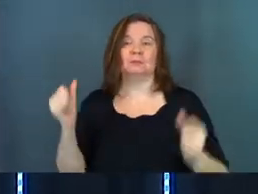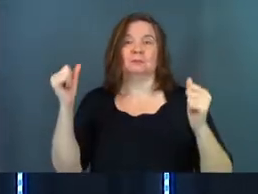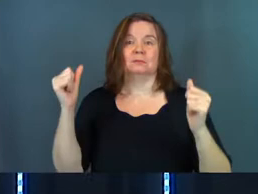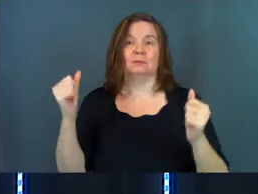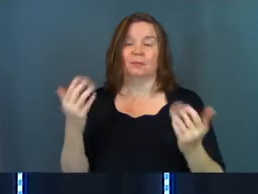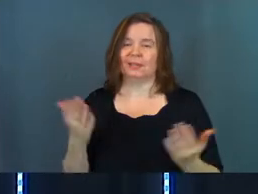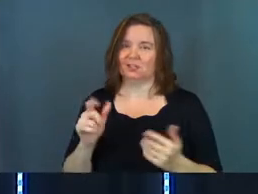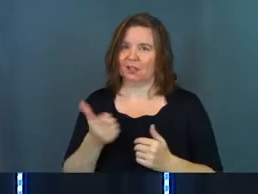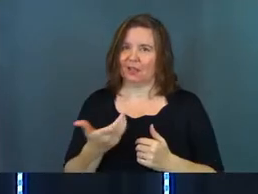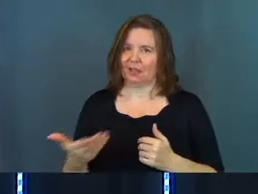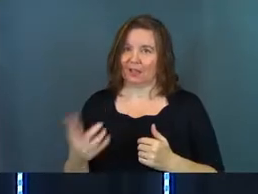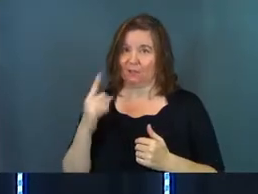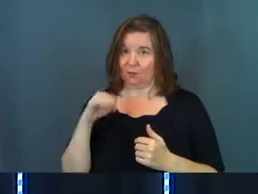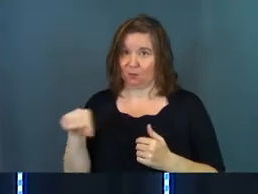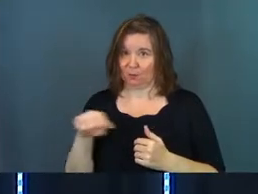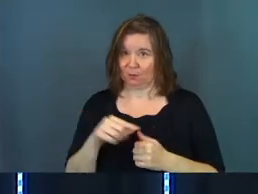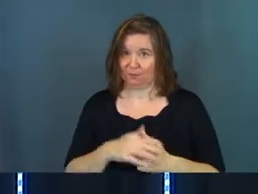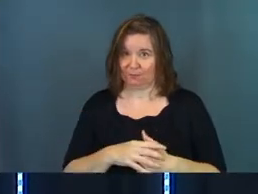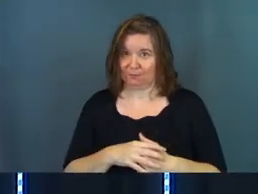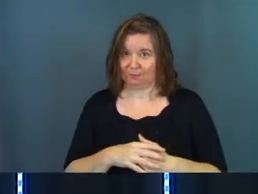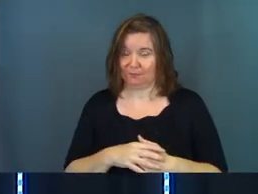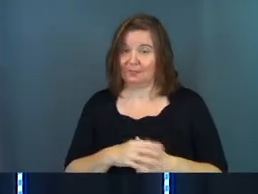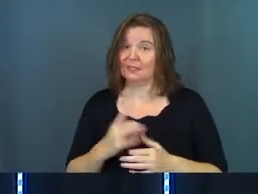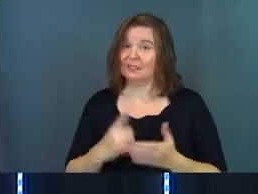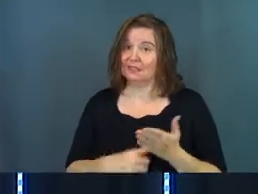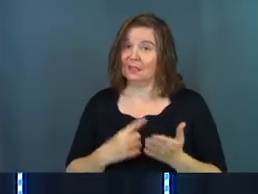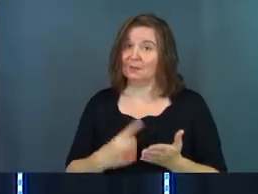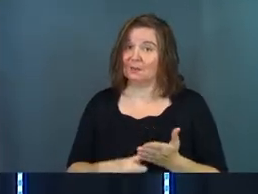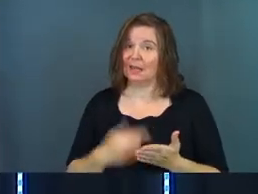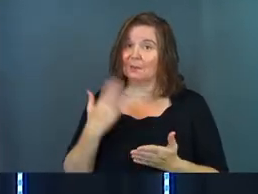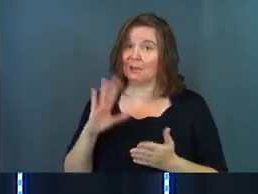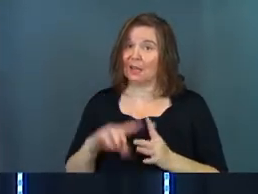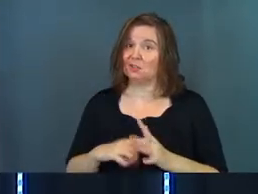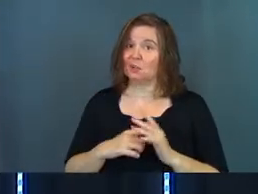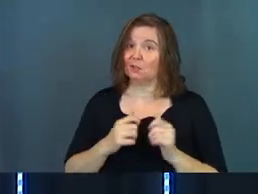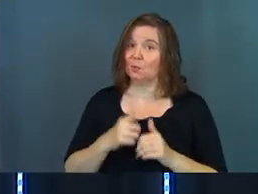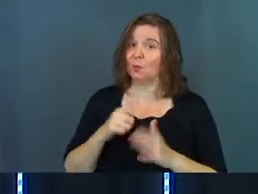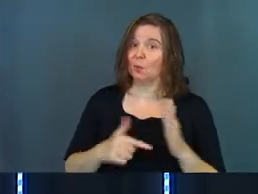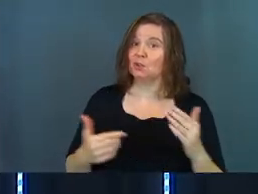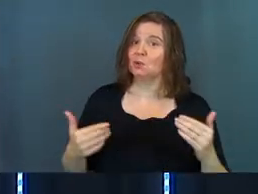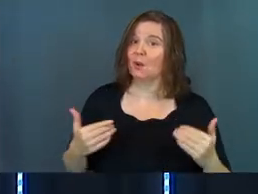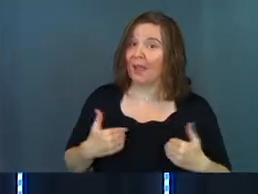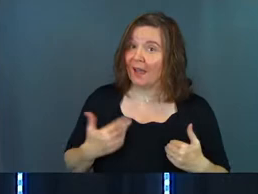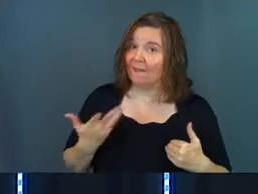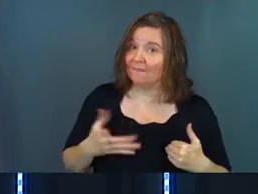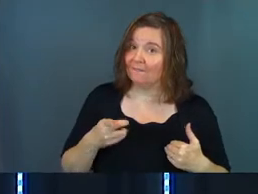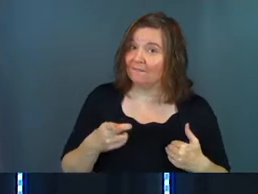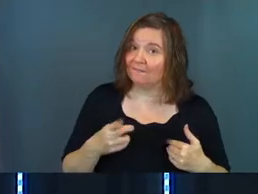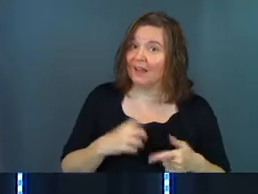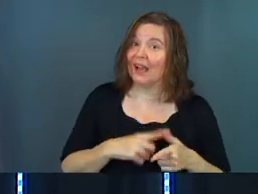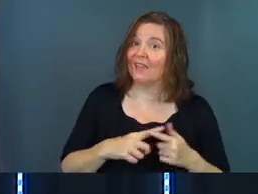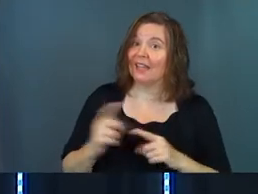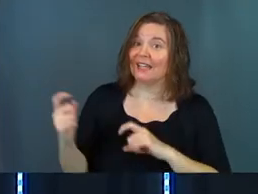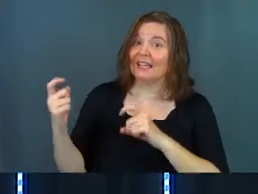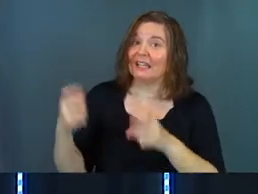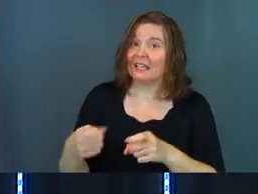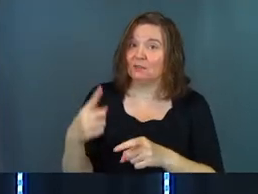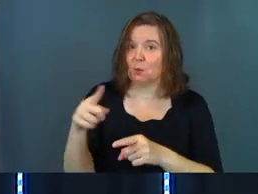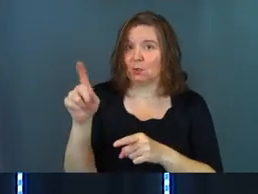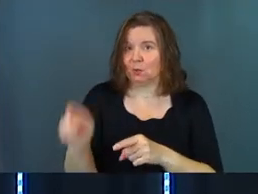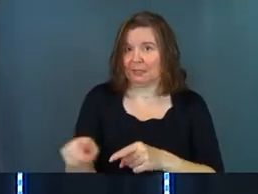But here's another little thing for you. Sometimes God starts with what you have and then he gives you what you need.